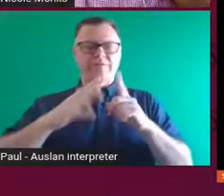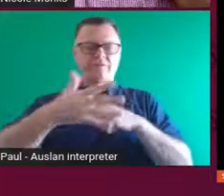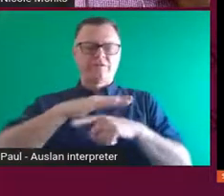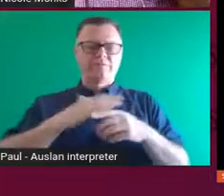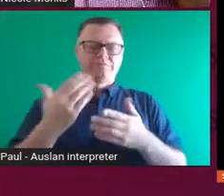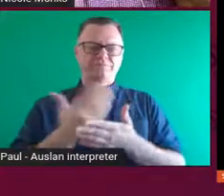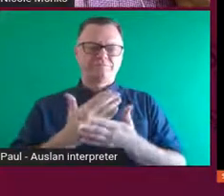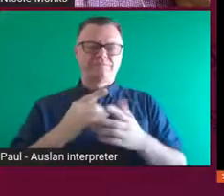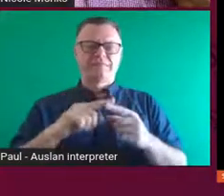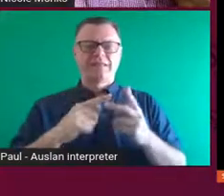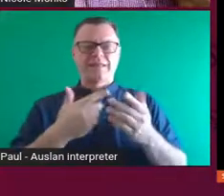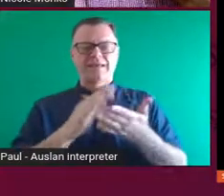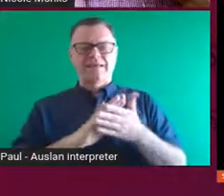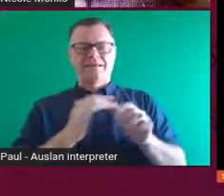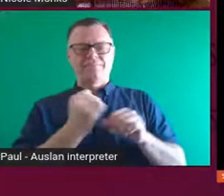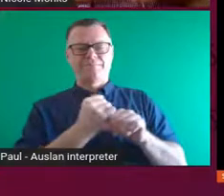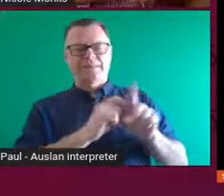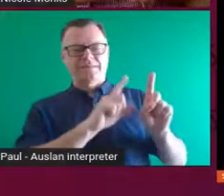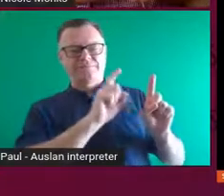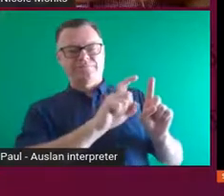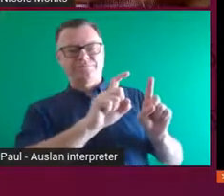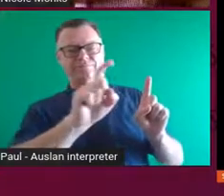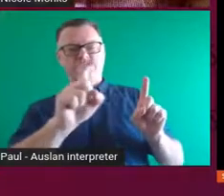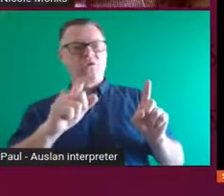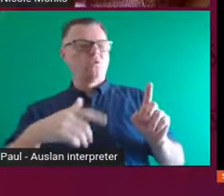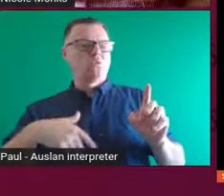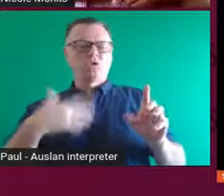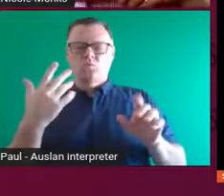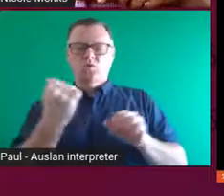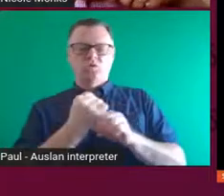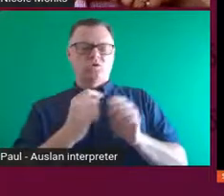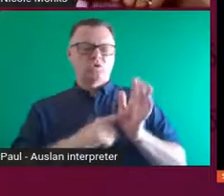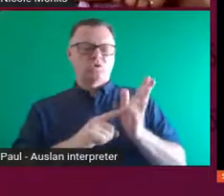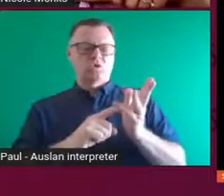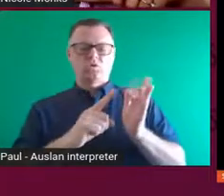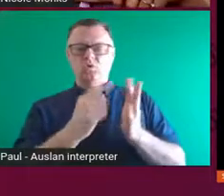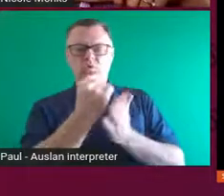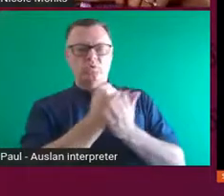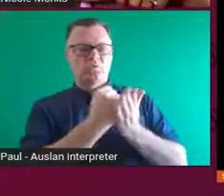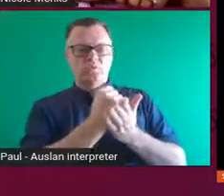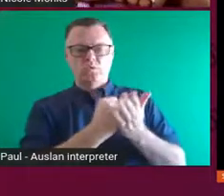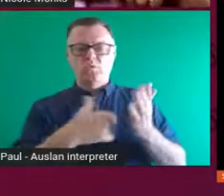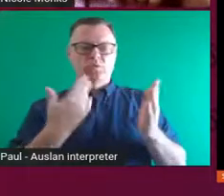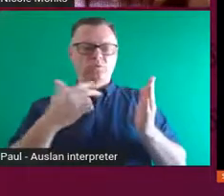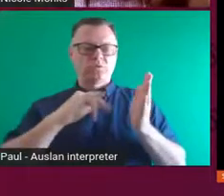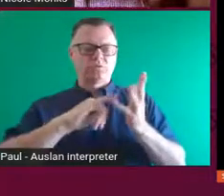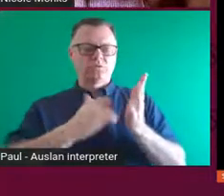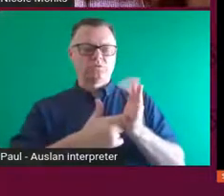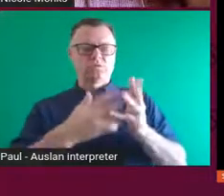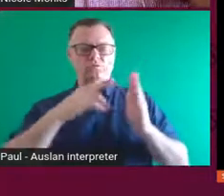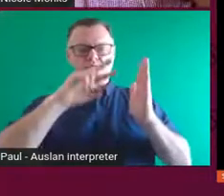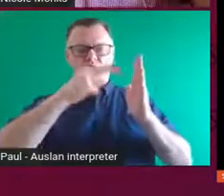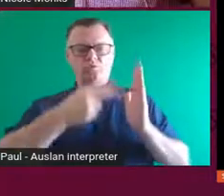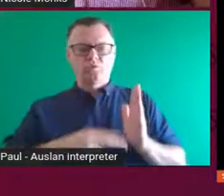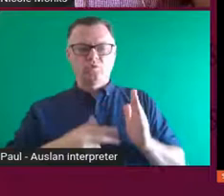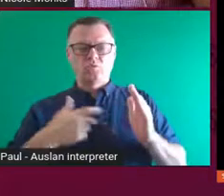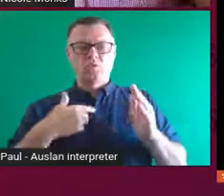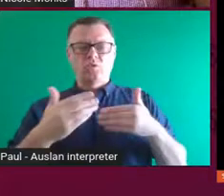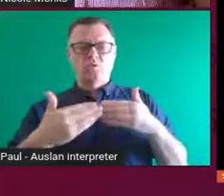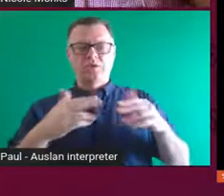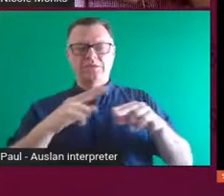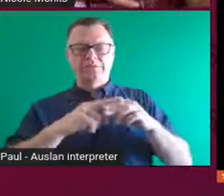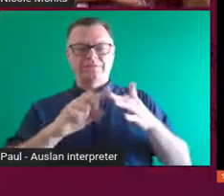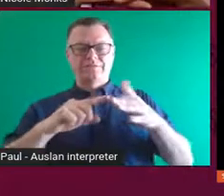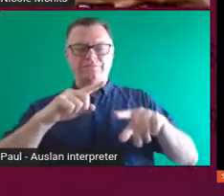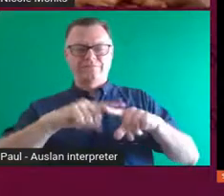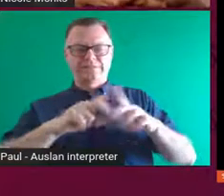system that meant we didn't have to use any glues or any screws. So it would just basically slot